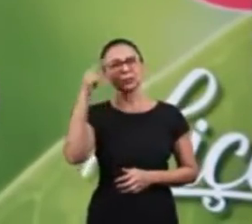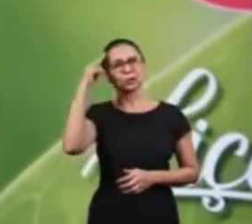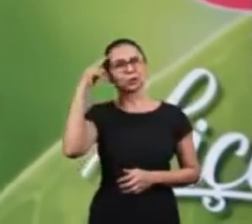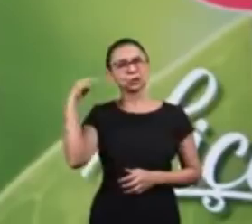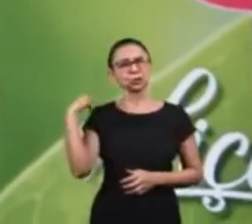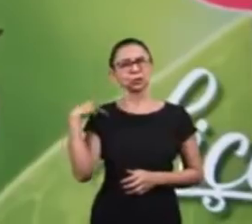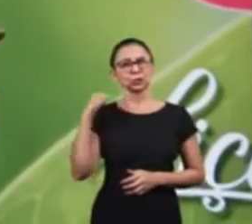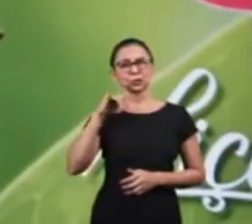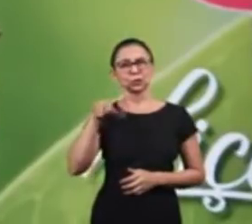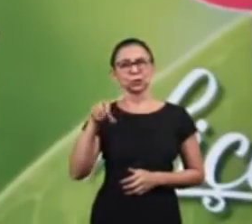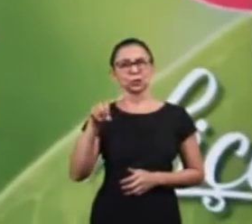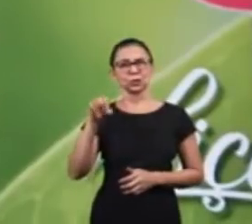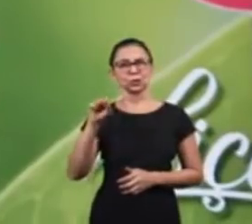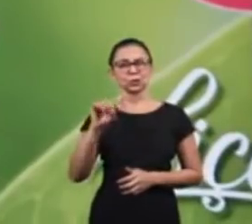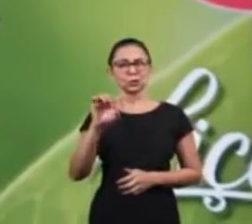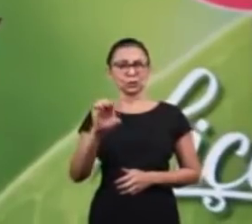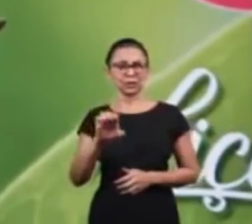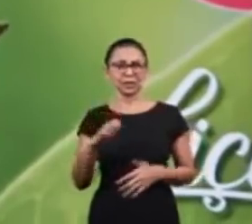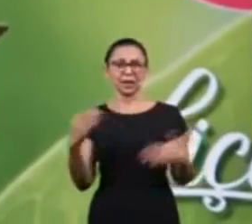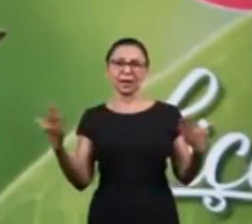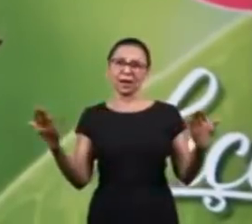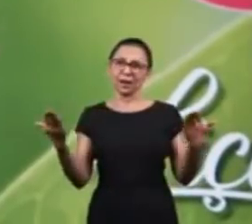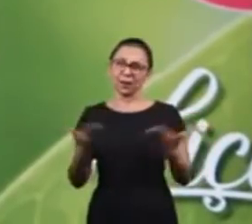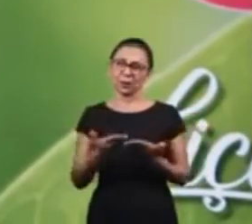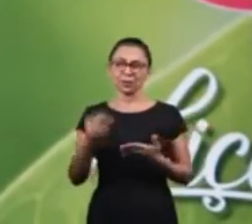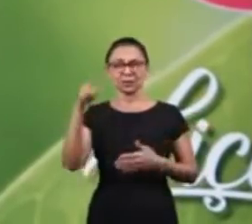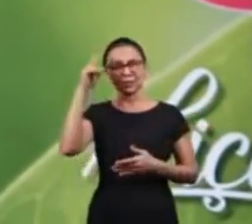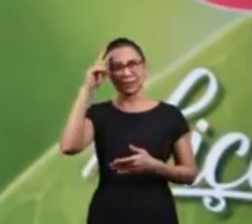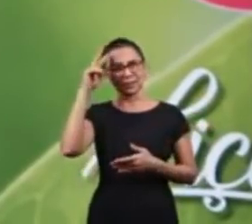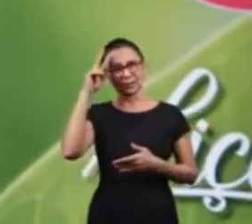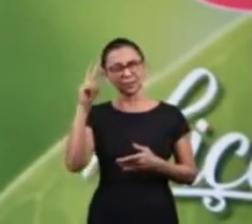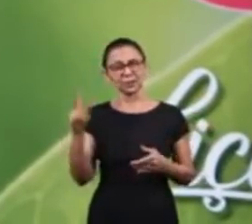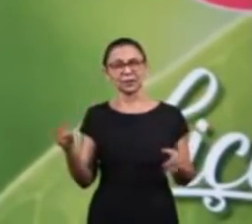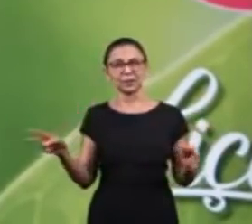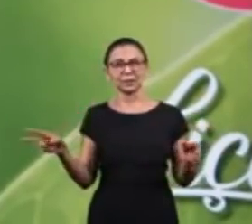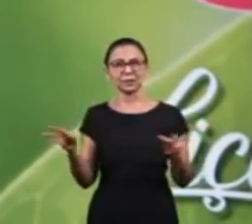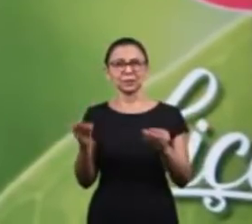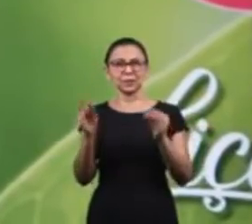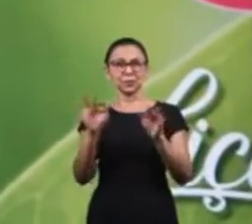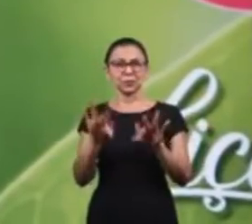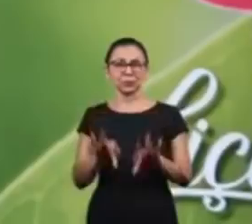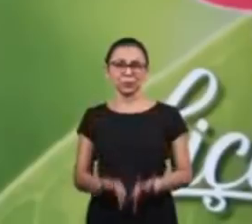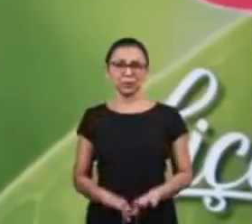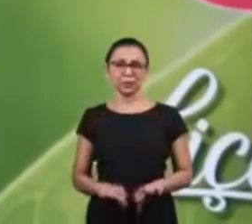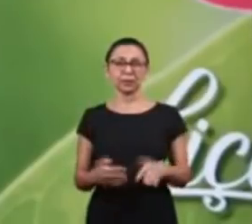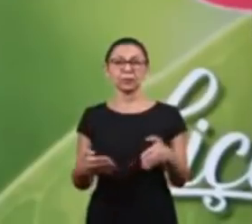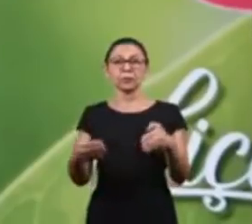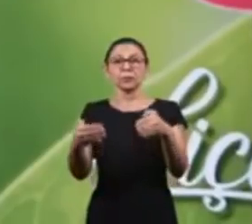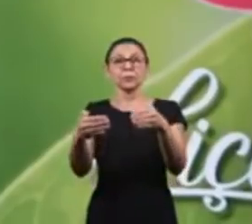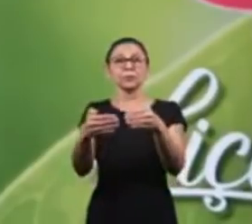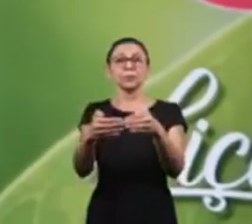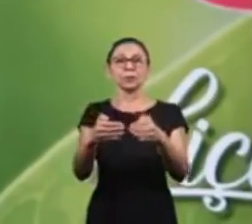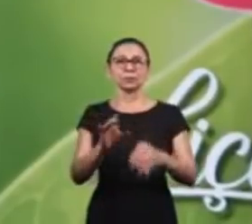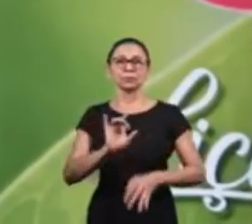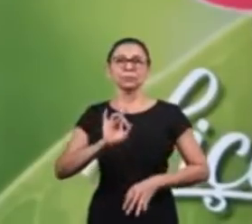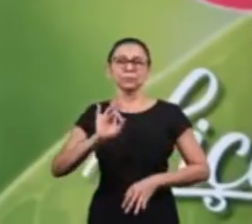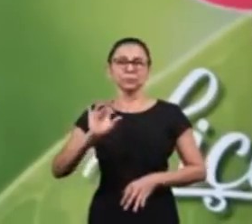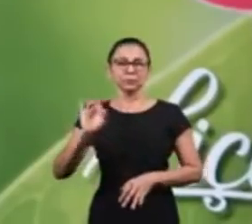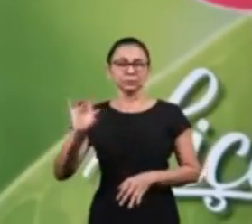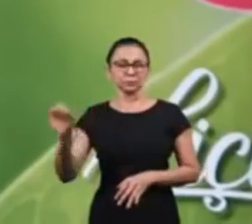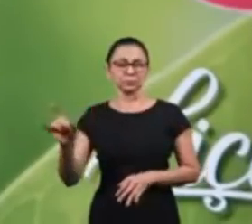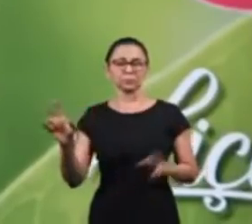Today, we will conclude this story with a special emphasis on the aspect of salvation.